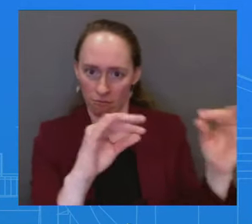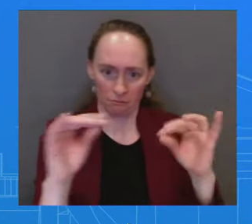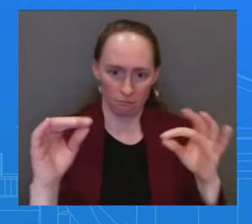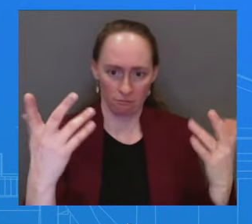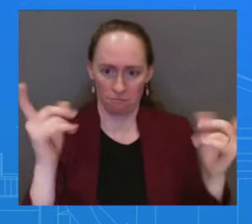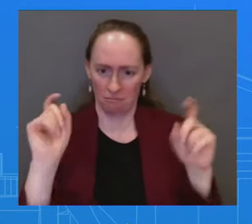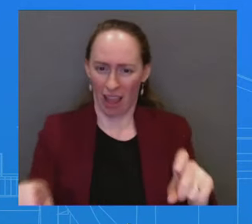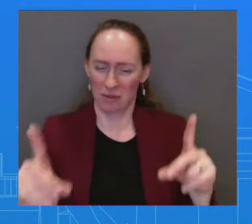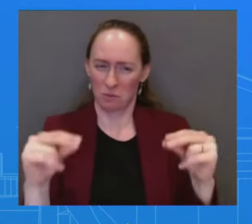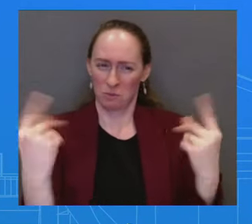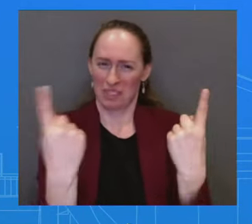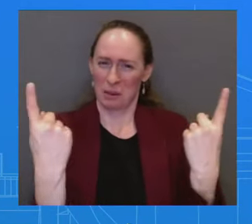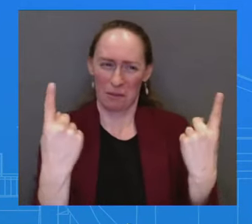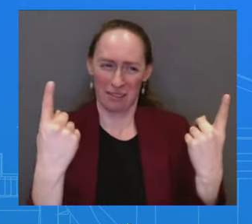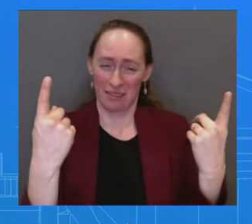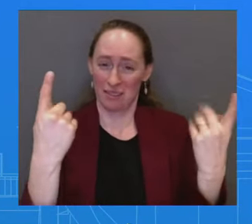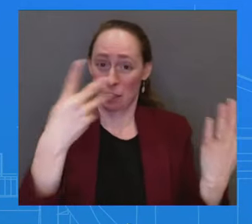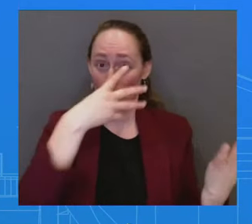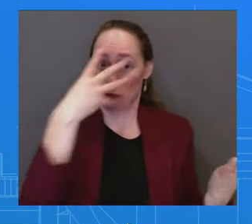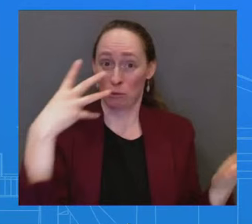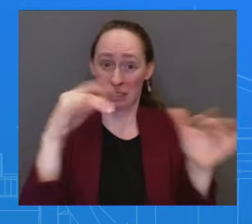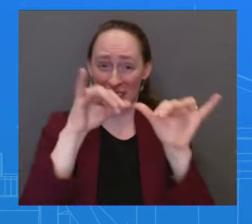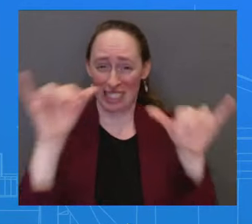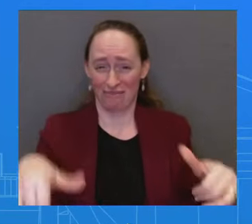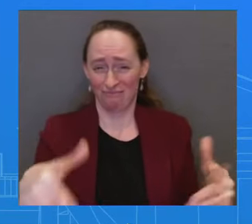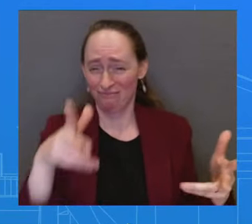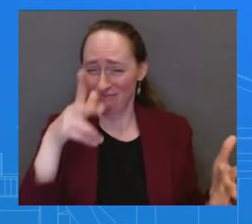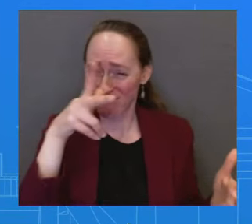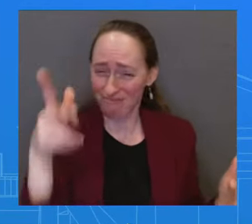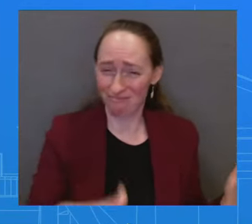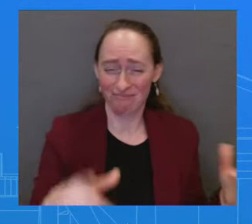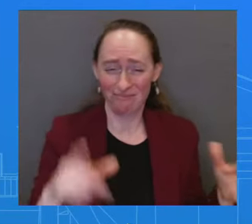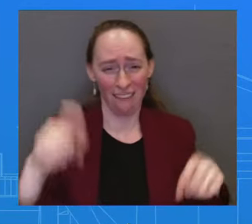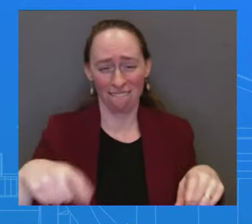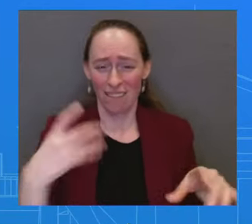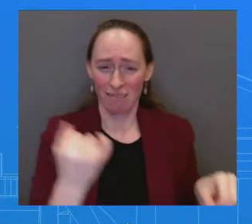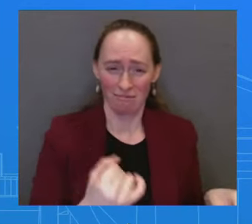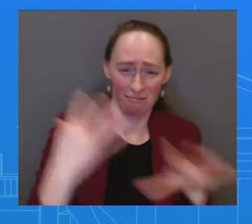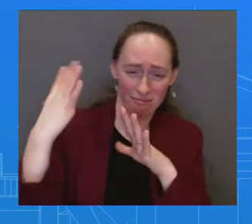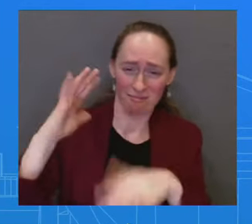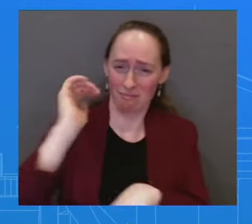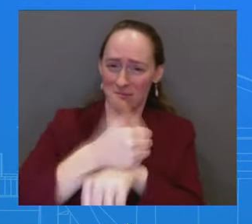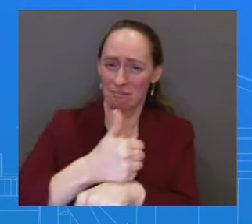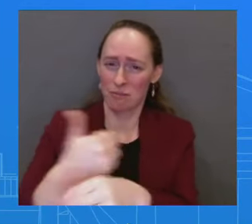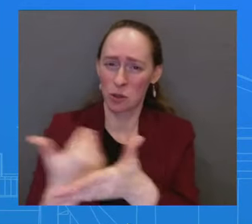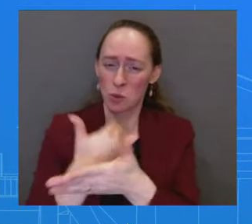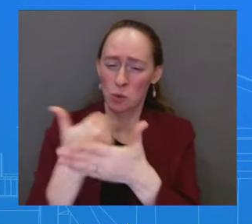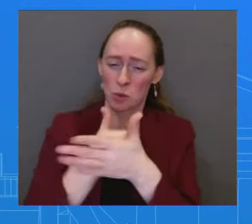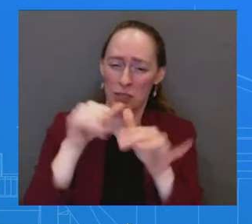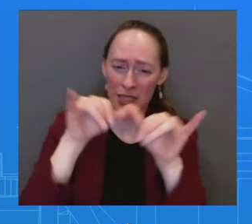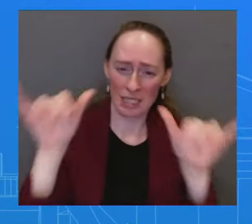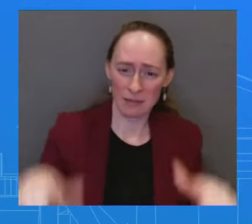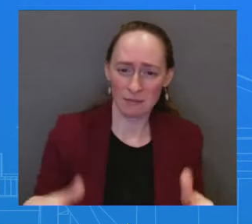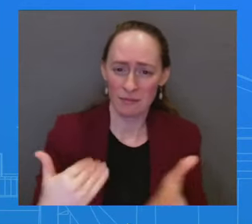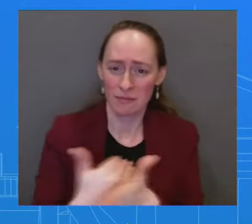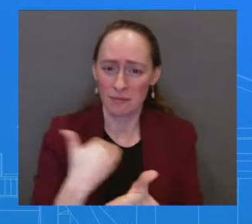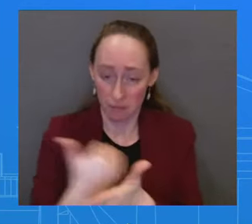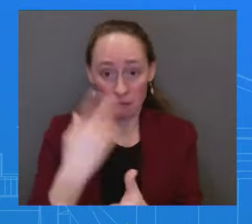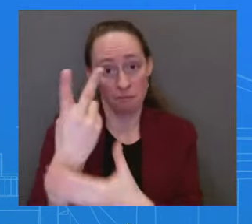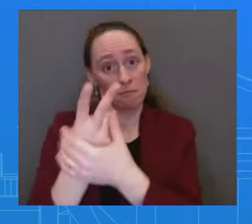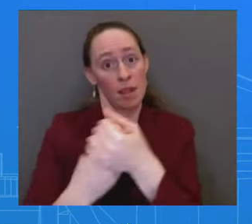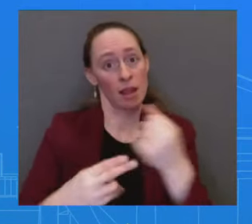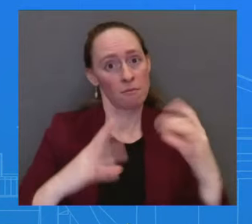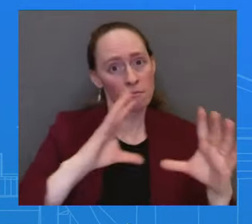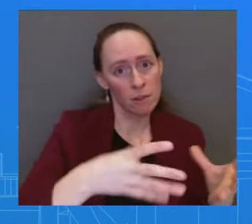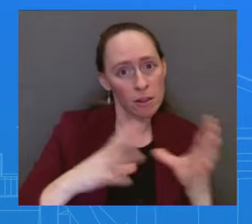border security? It is a bipartisan negotiation, which we really, truly appreciate, to get to that agreement. And we are going to continue to be